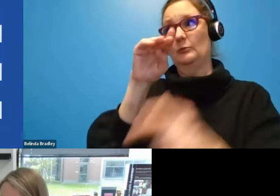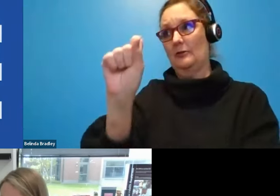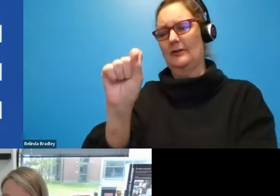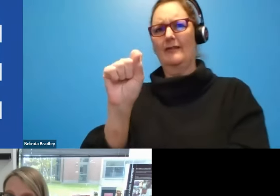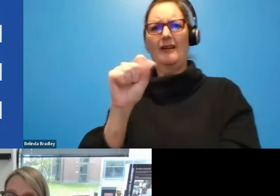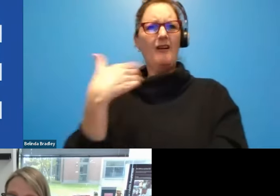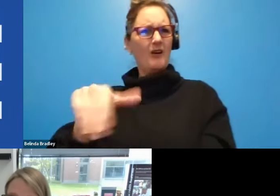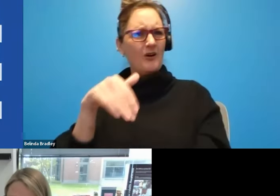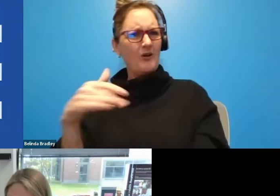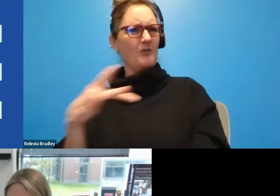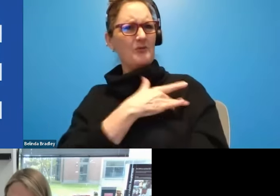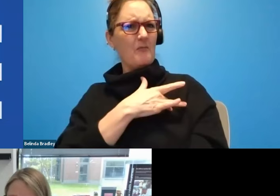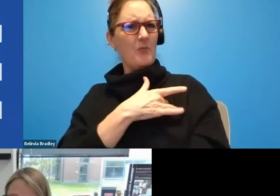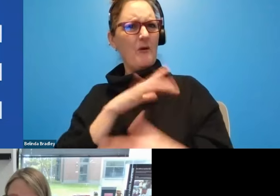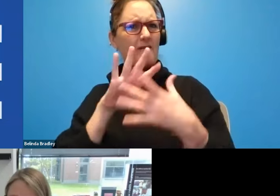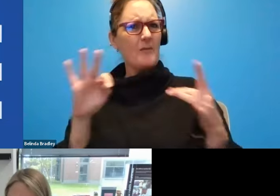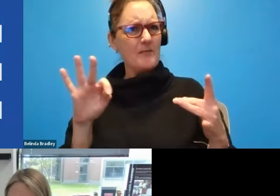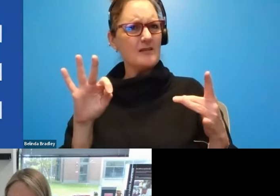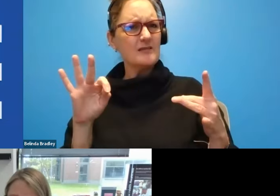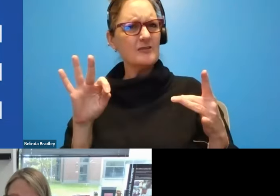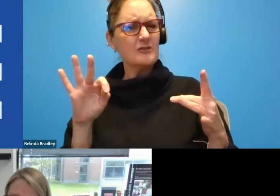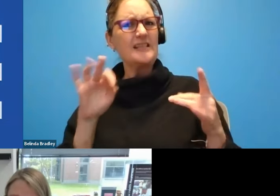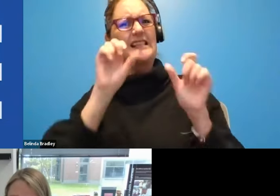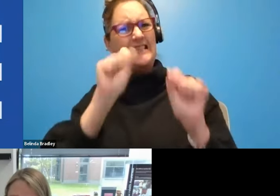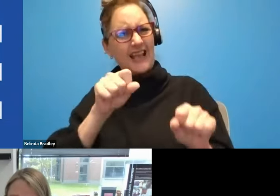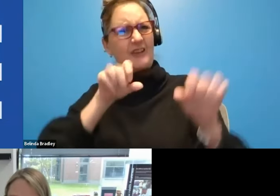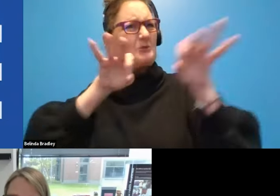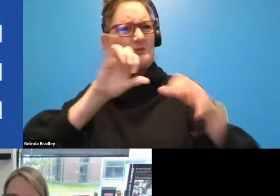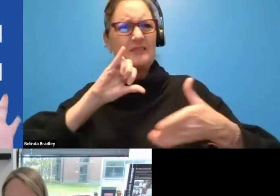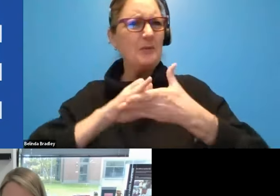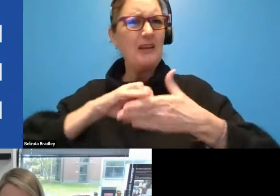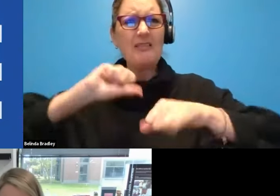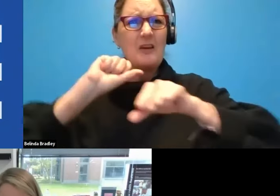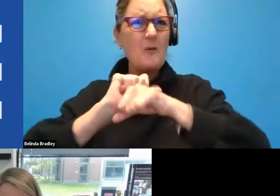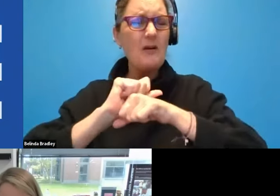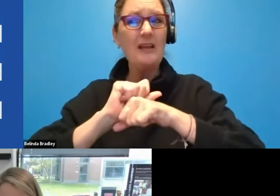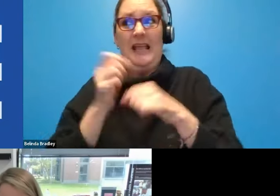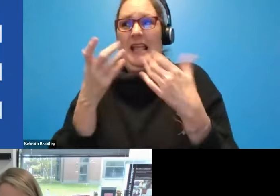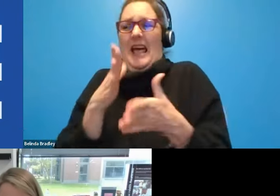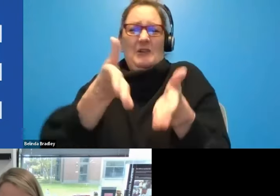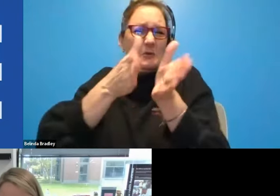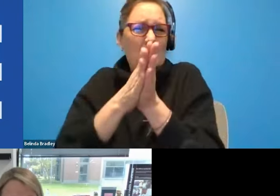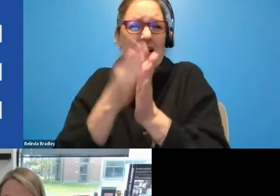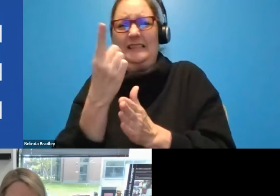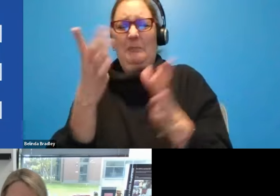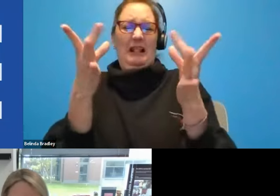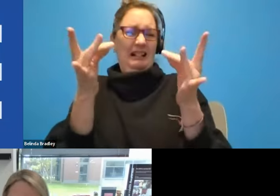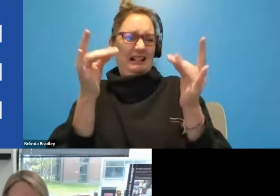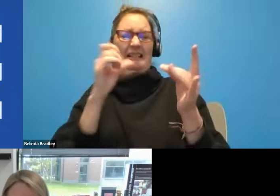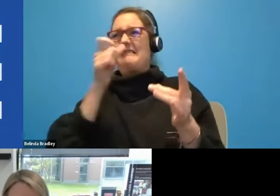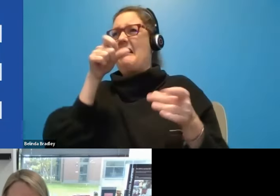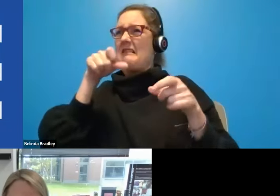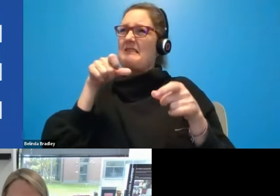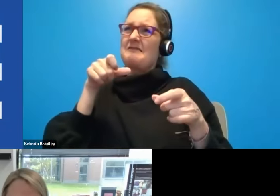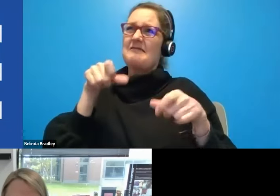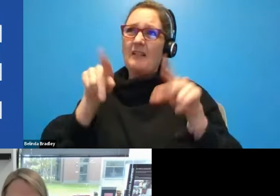with tremendous impact. Can you speak to that effort at all? I don't know. I don't want to ask you anything that you're not allowed to say, but